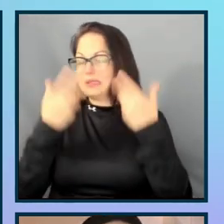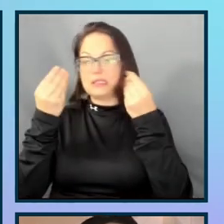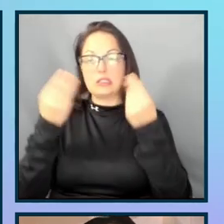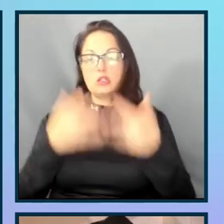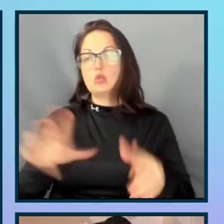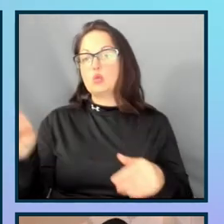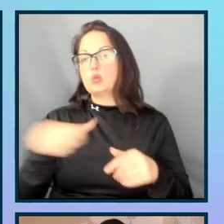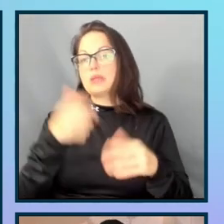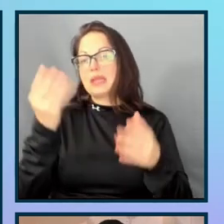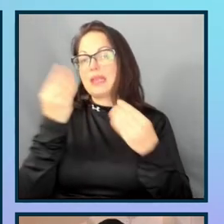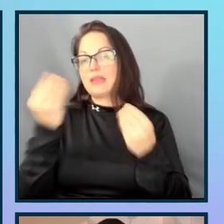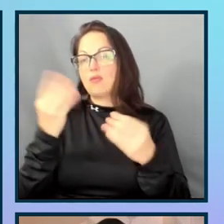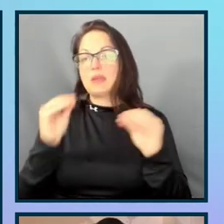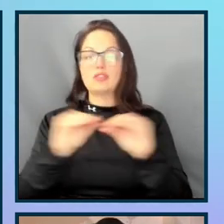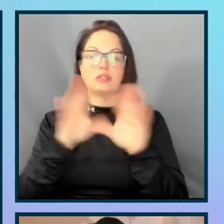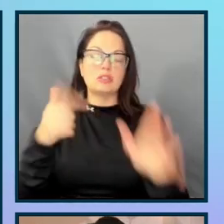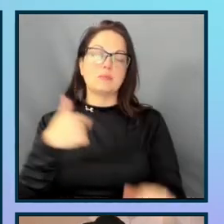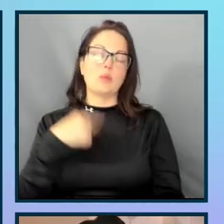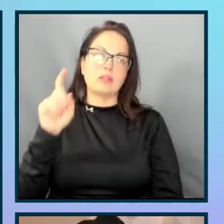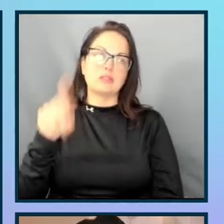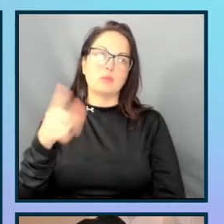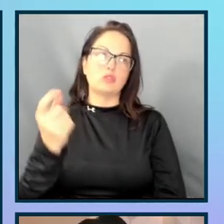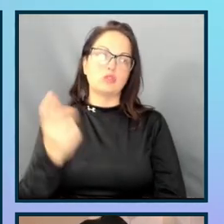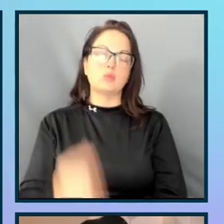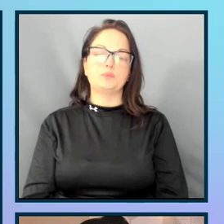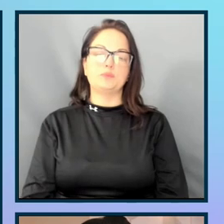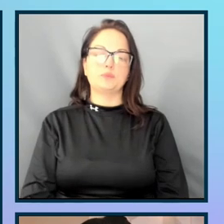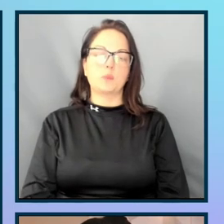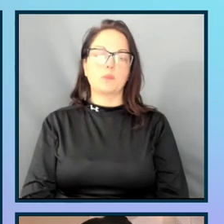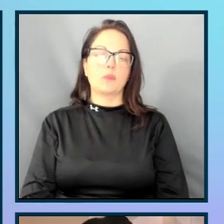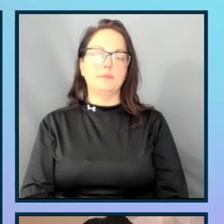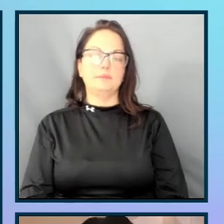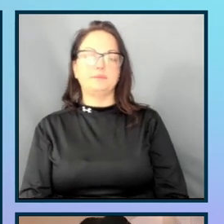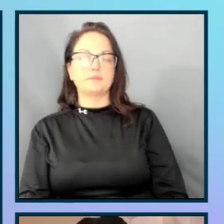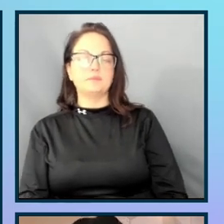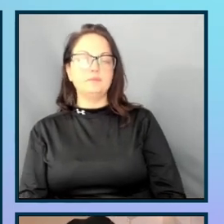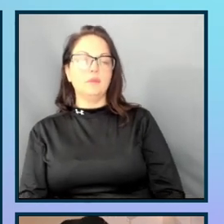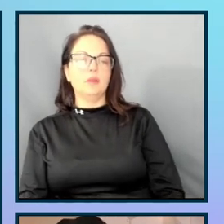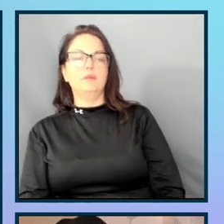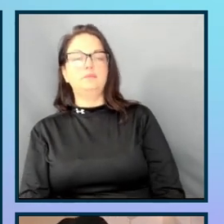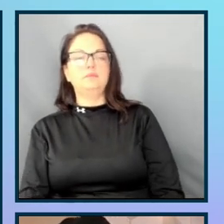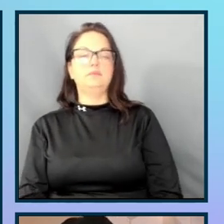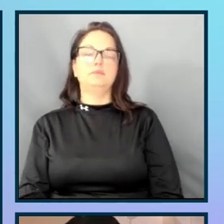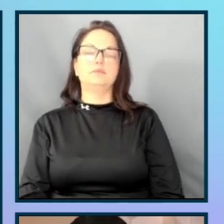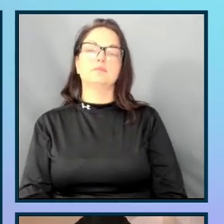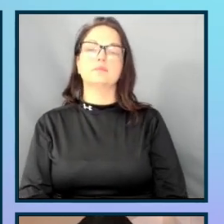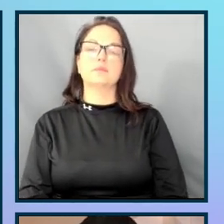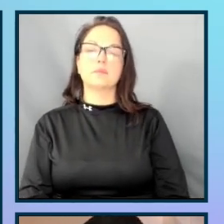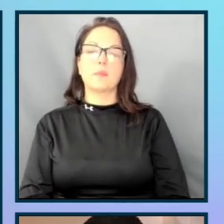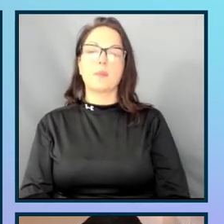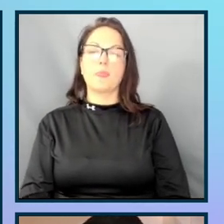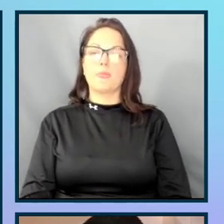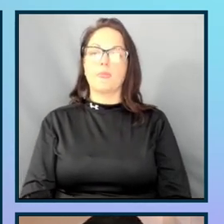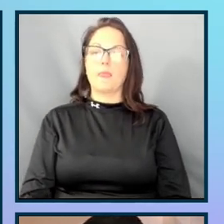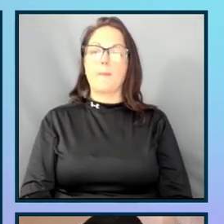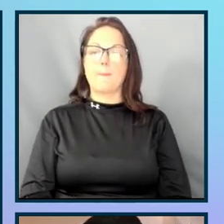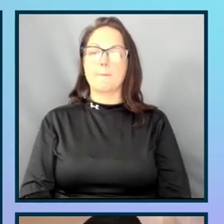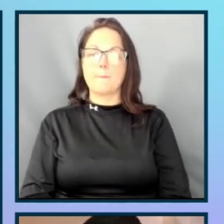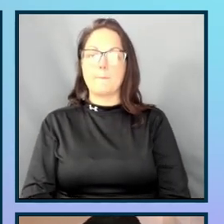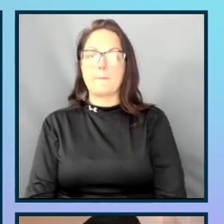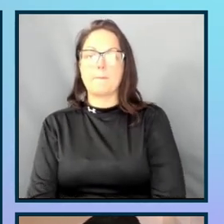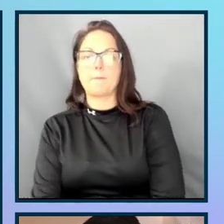It's still very clear to me what I was supposed to do. Now, inside the ARIA described by, it's going to be a little bit different.